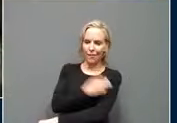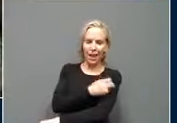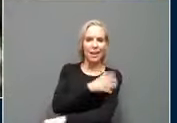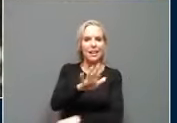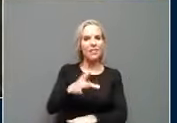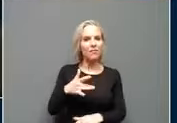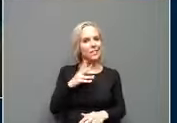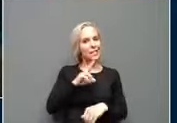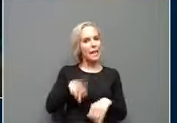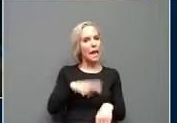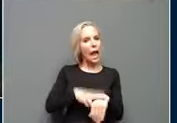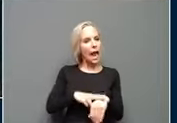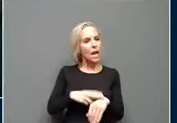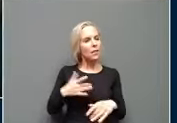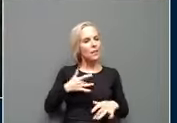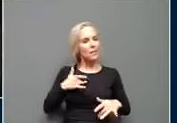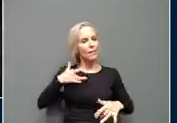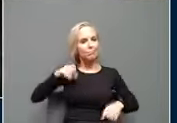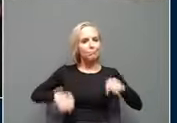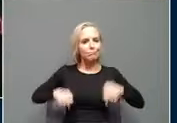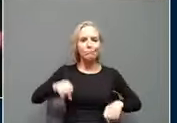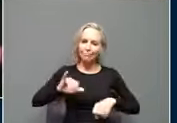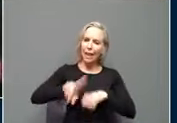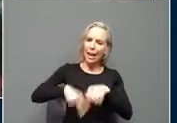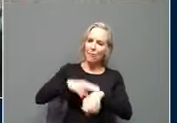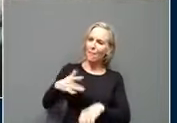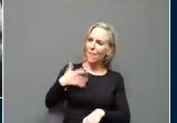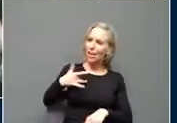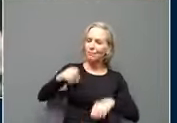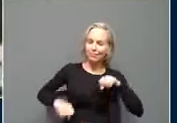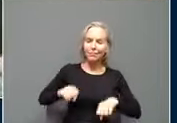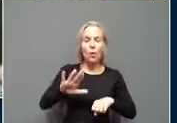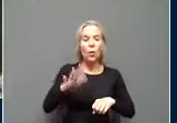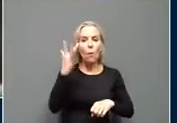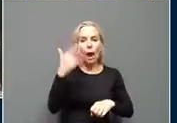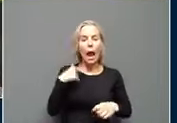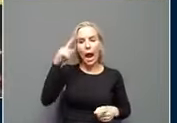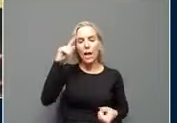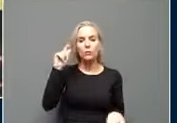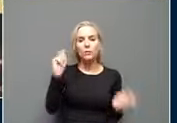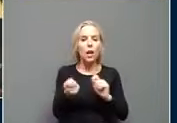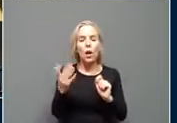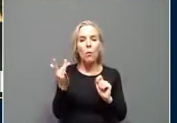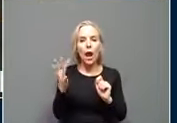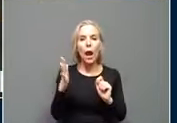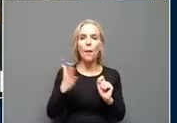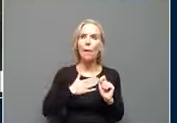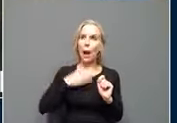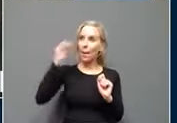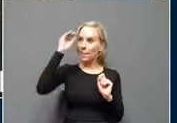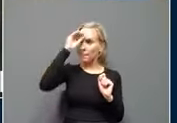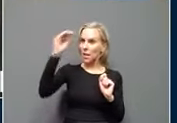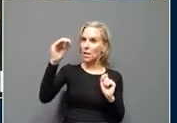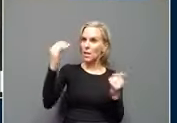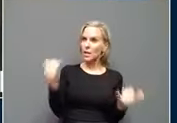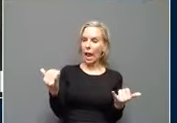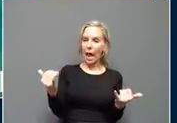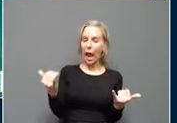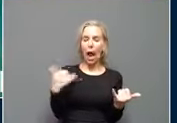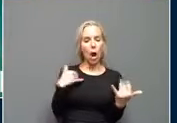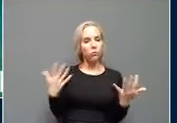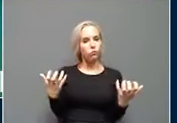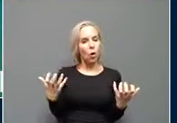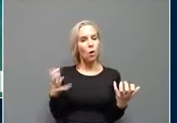it's human to have your doubts about it. But what really changed my mind and shifted my opinion on the vaccine is I